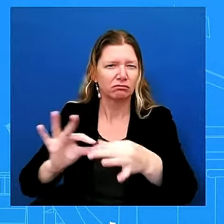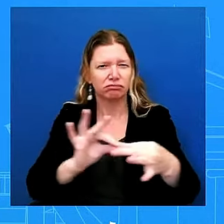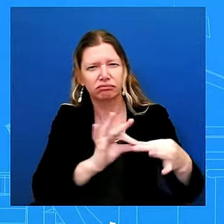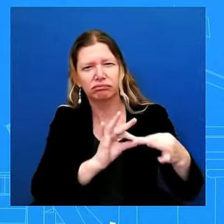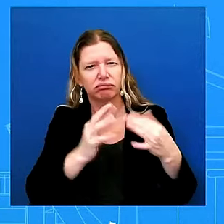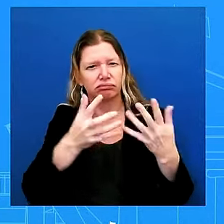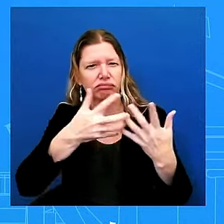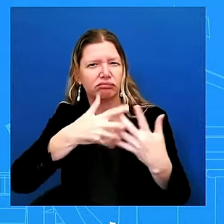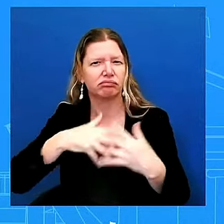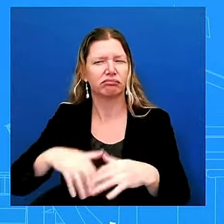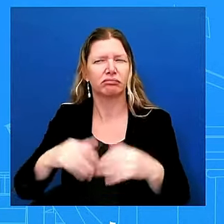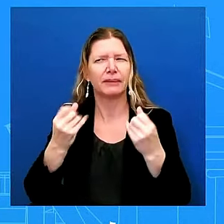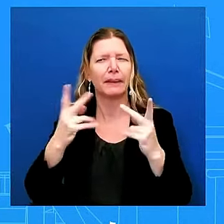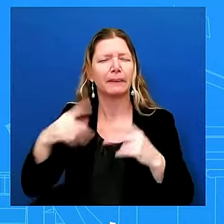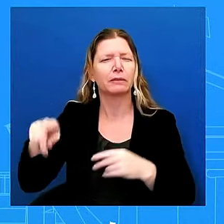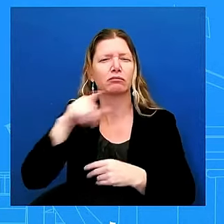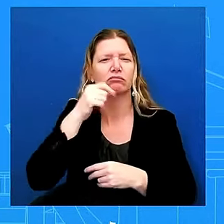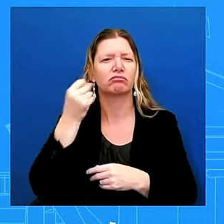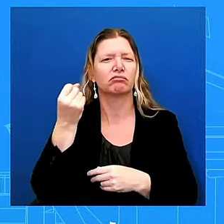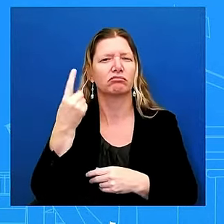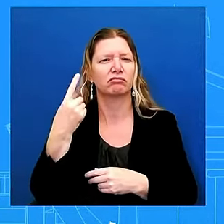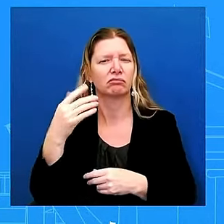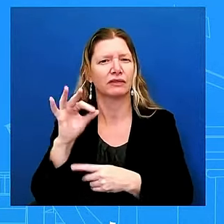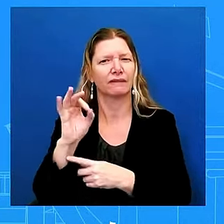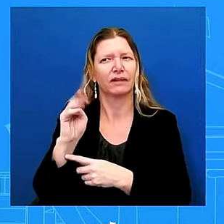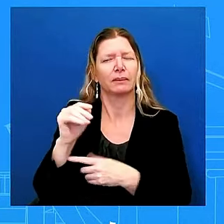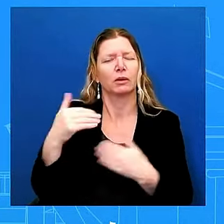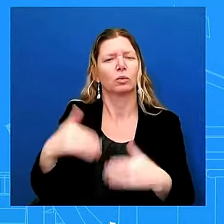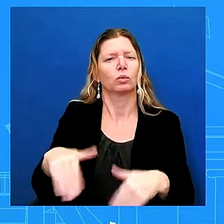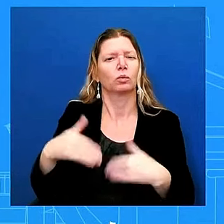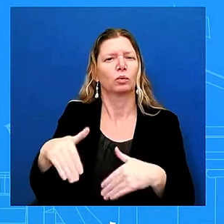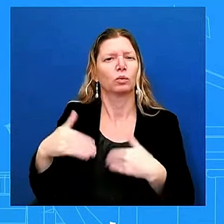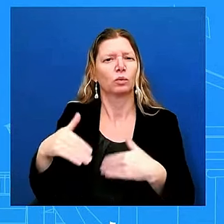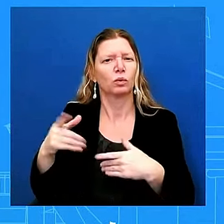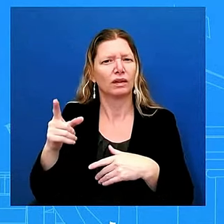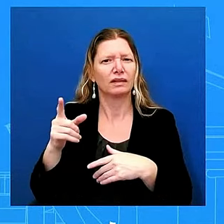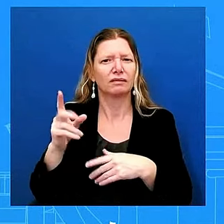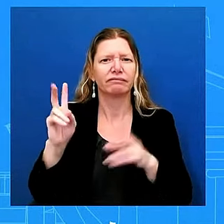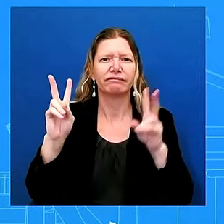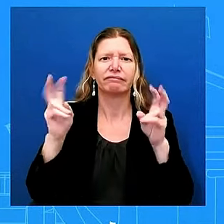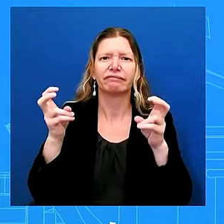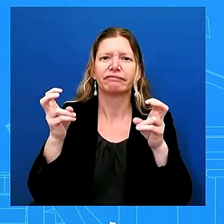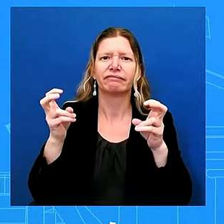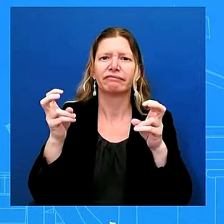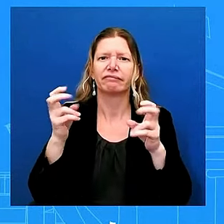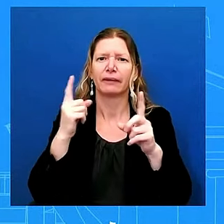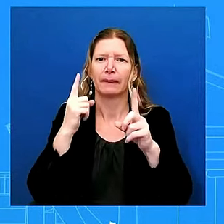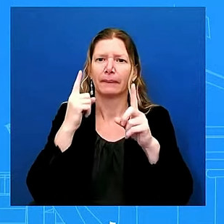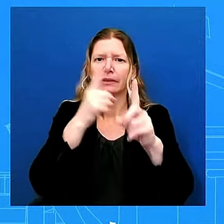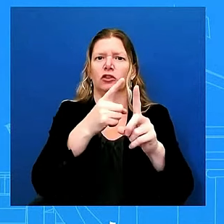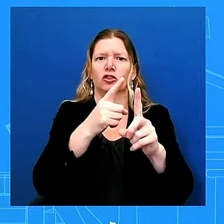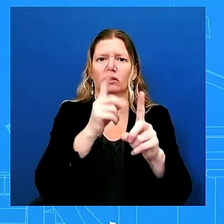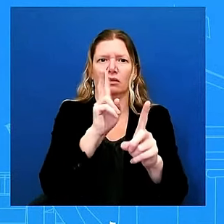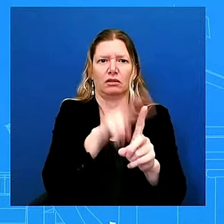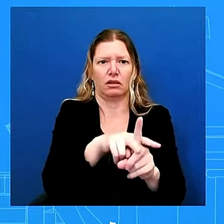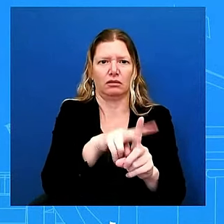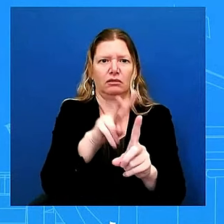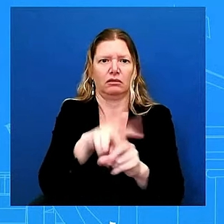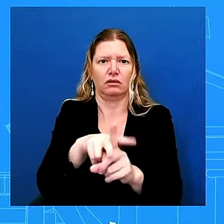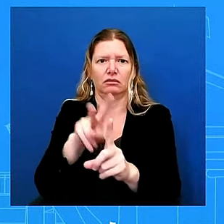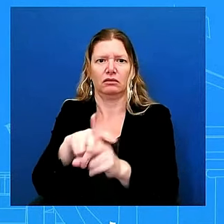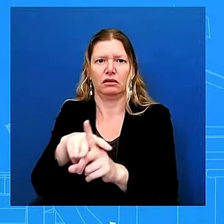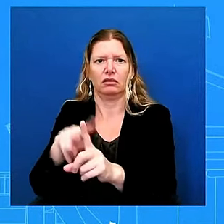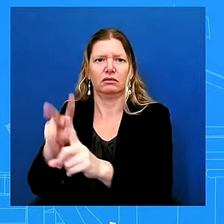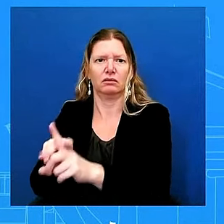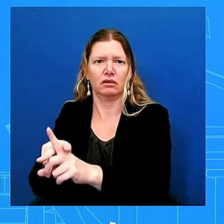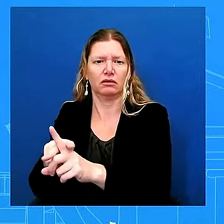mission assigns that's the term of art quote mission assigns roles and responsibilities across our government in the wake of a disaster